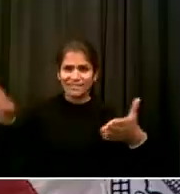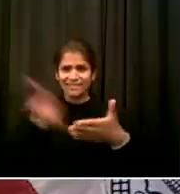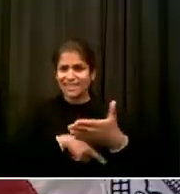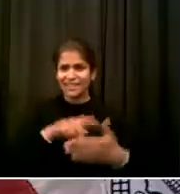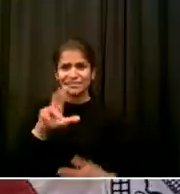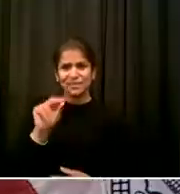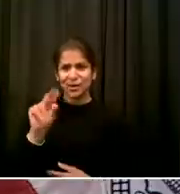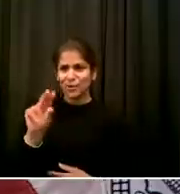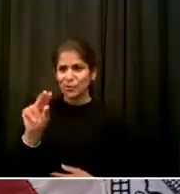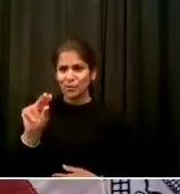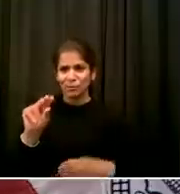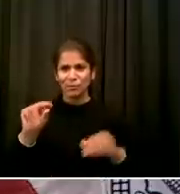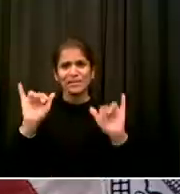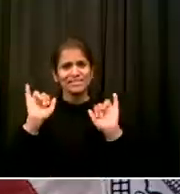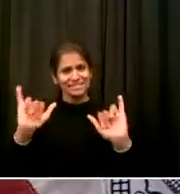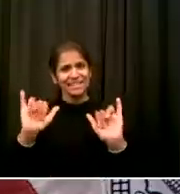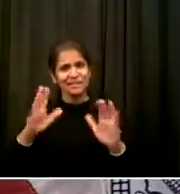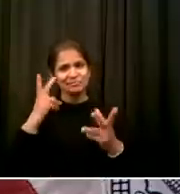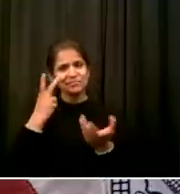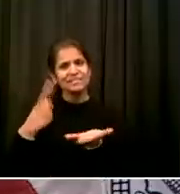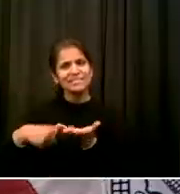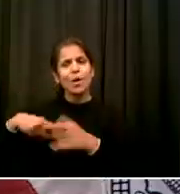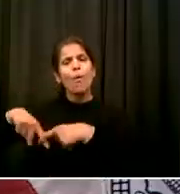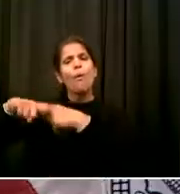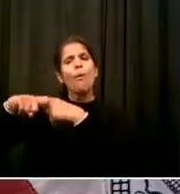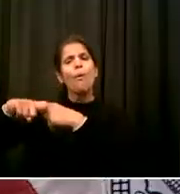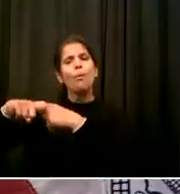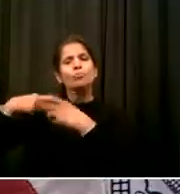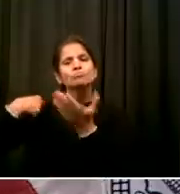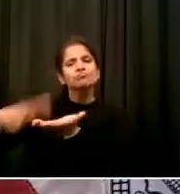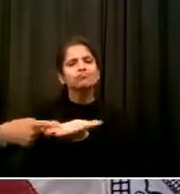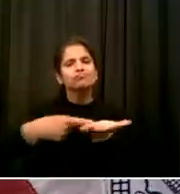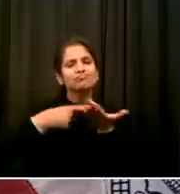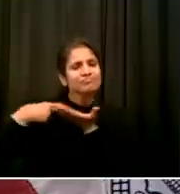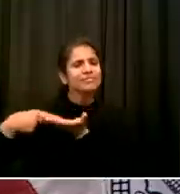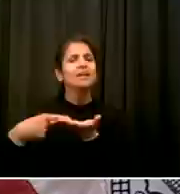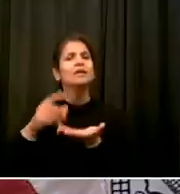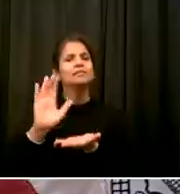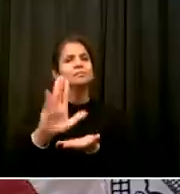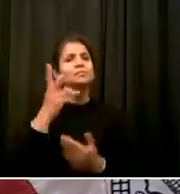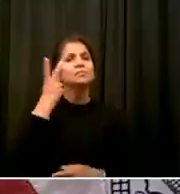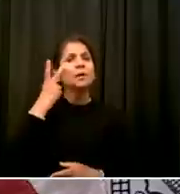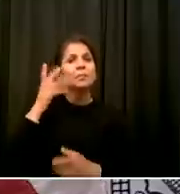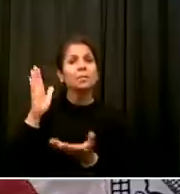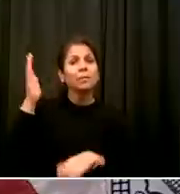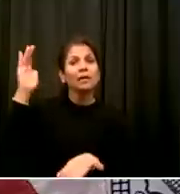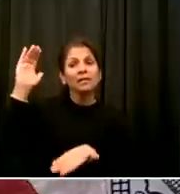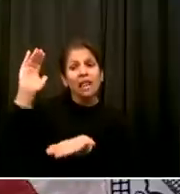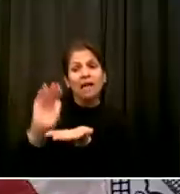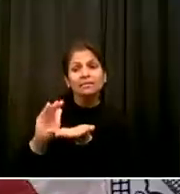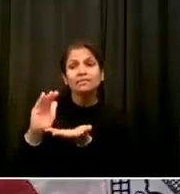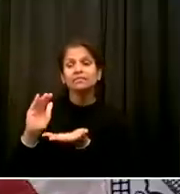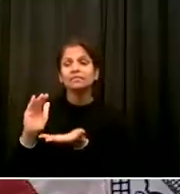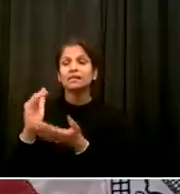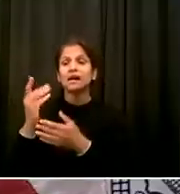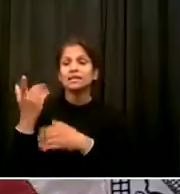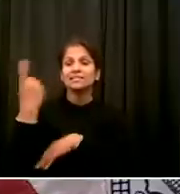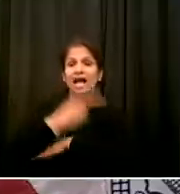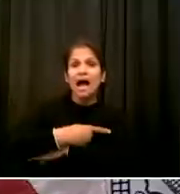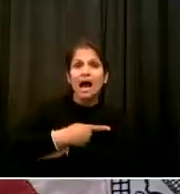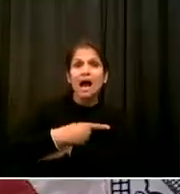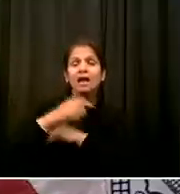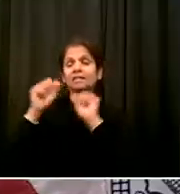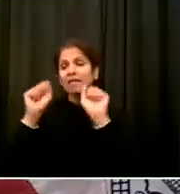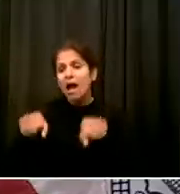if it didn't exist But can it be on a new timeline? I think that's a very real question For one thing, I think there shouldn't be any block in New York City Where it's